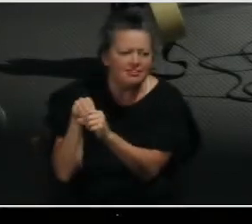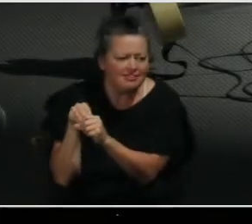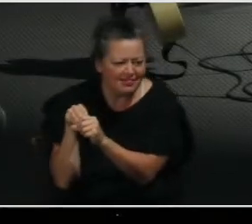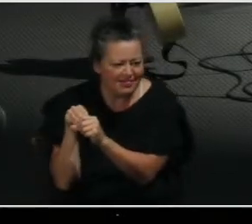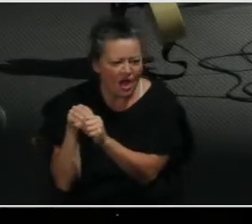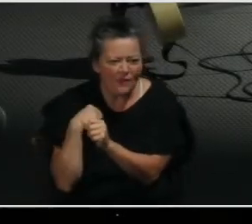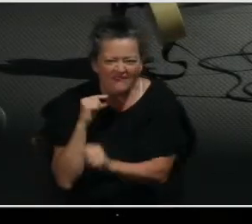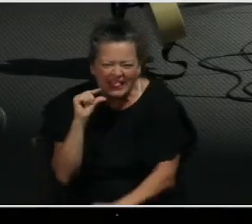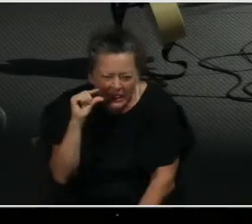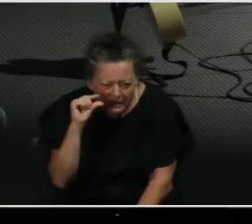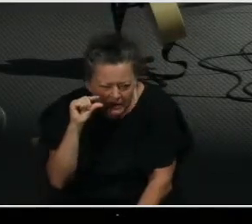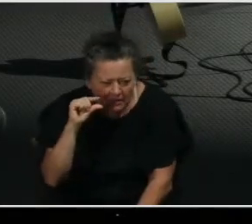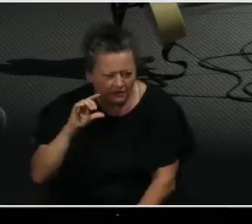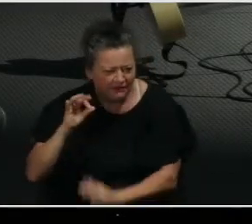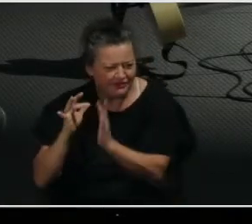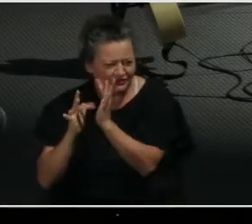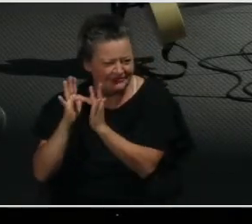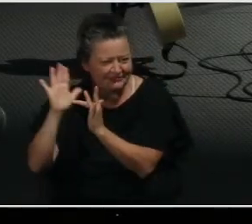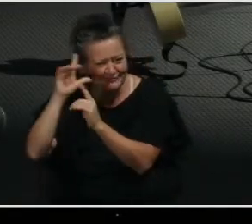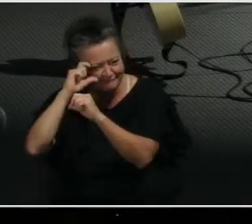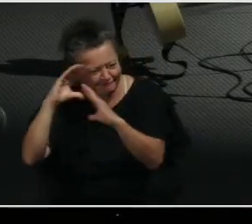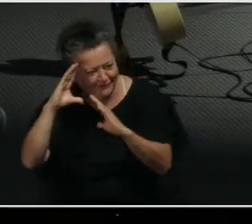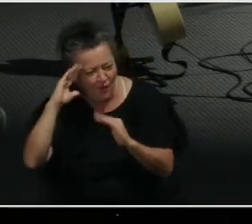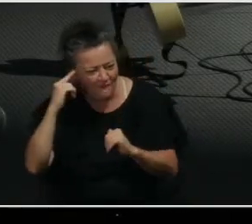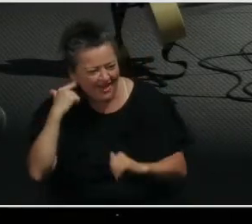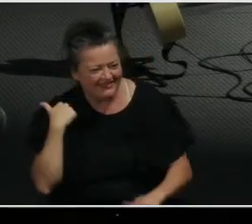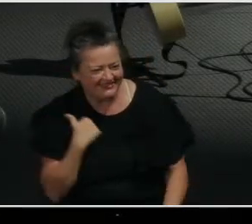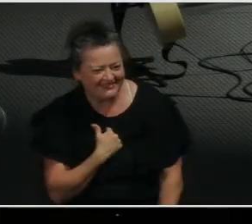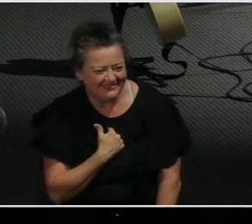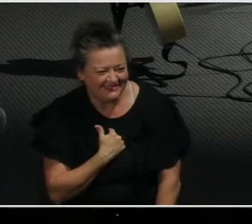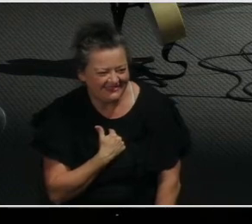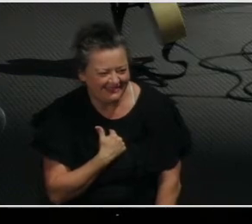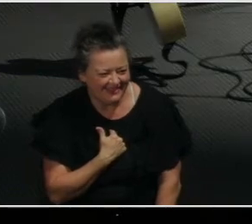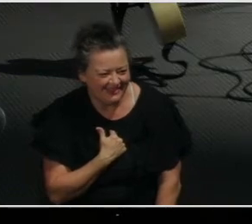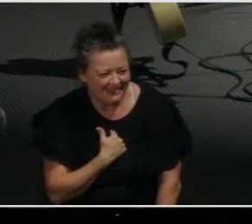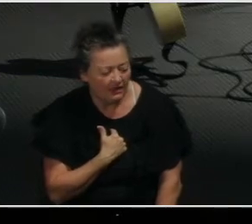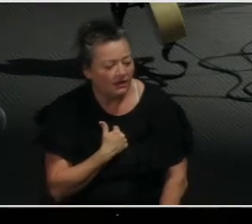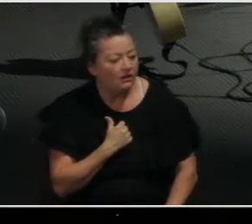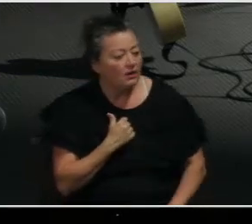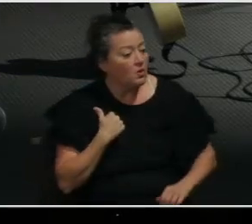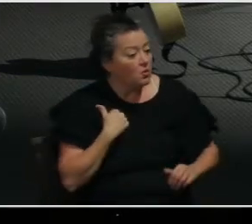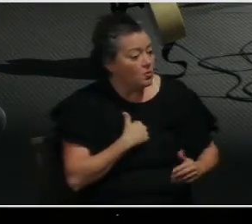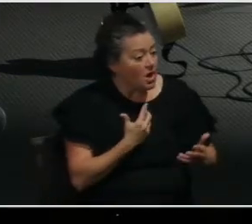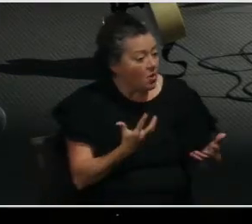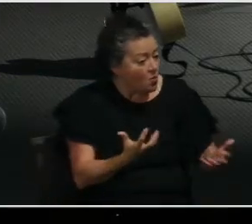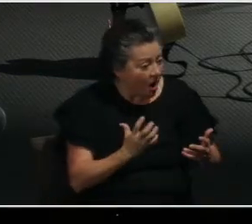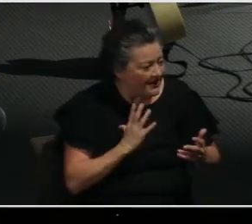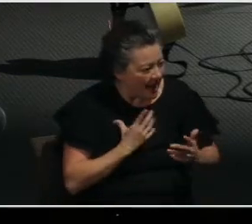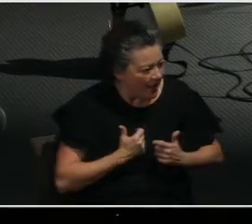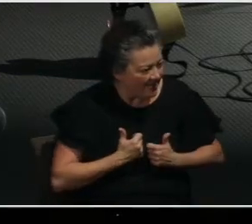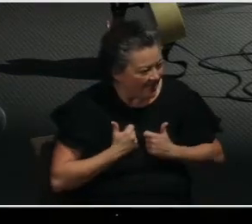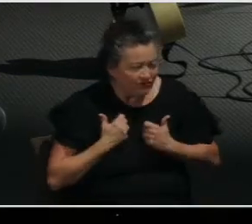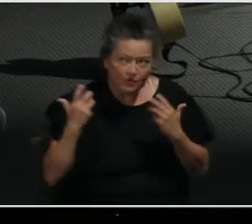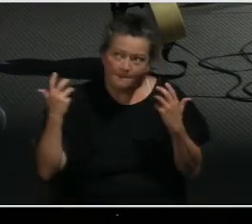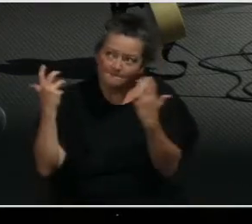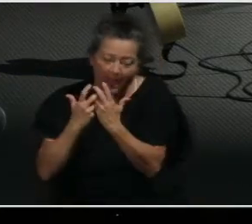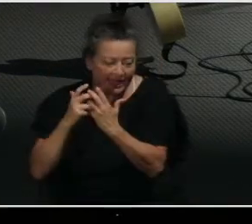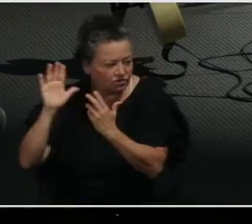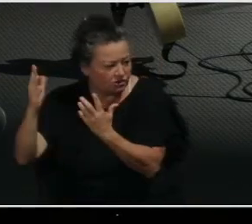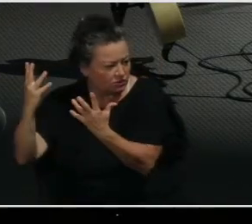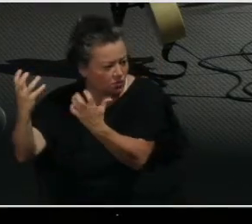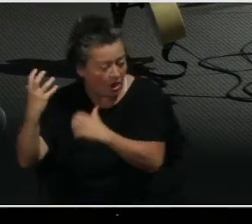But secondly, we also want to live God's God-pleasing lives because we owe God our lives.